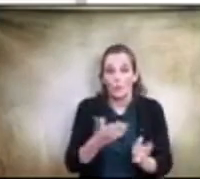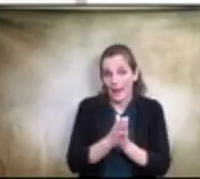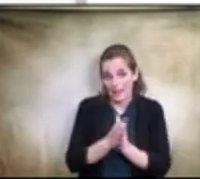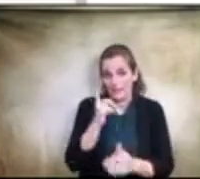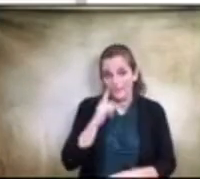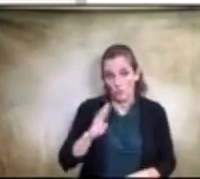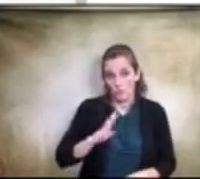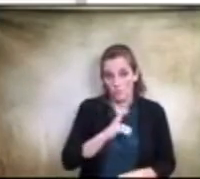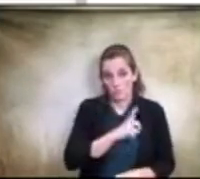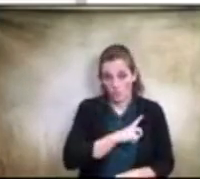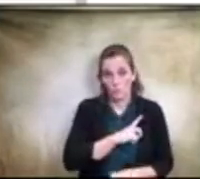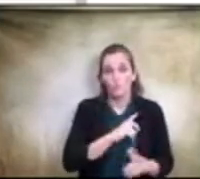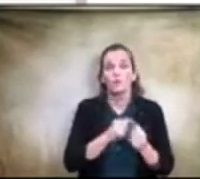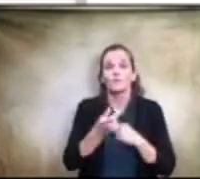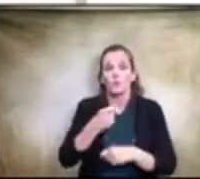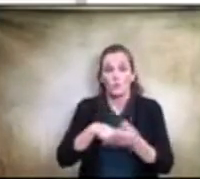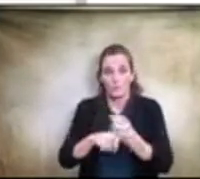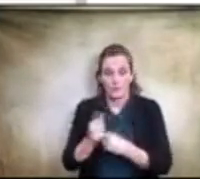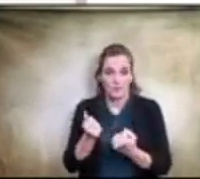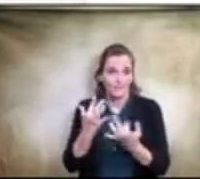the replacement of these two fire panels